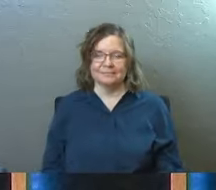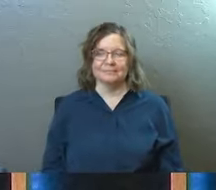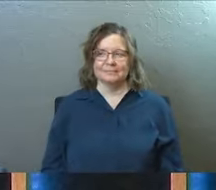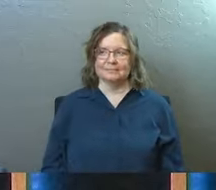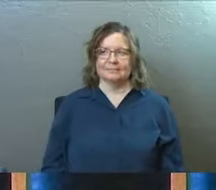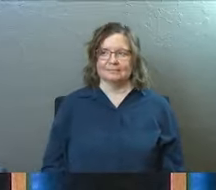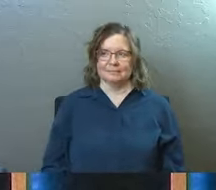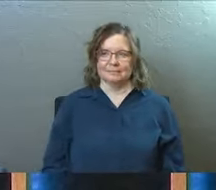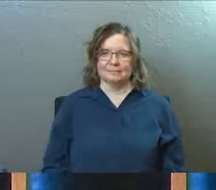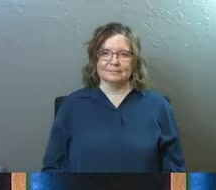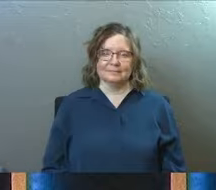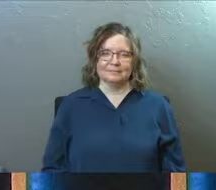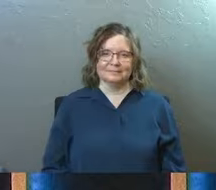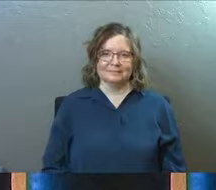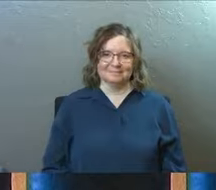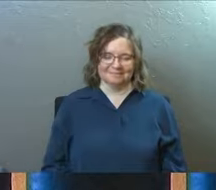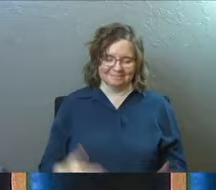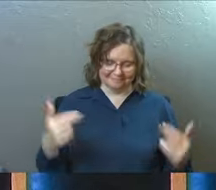Okay.